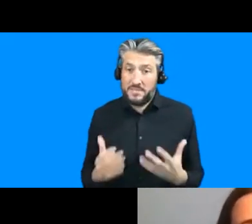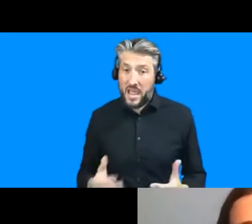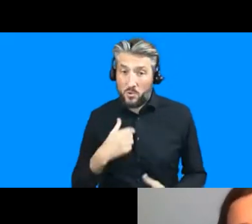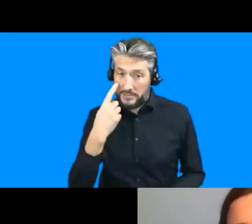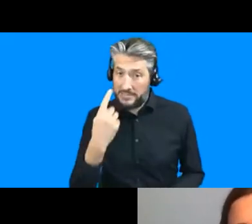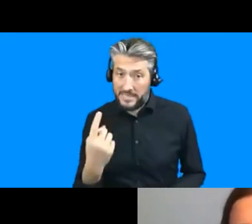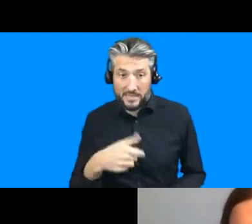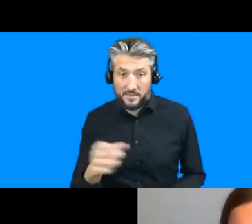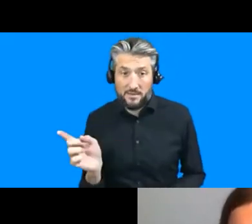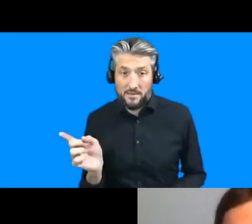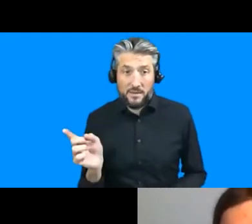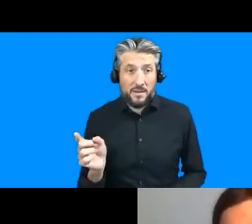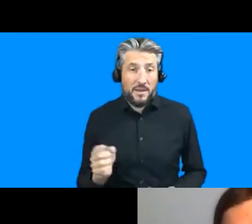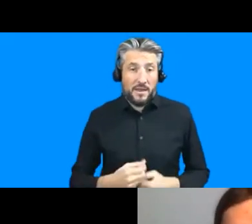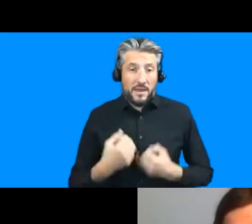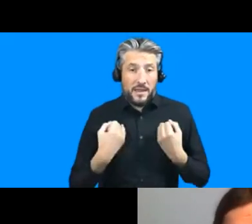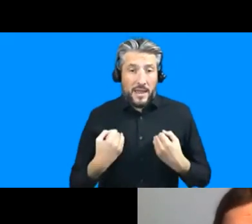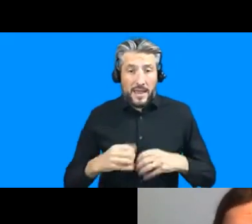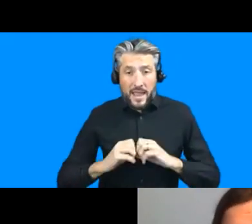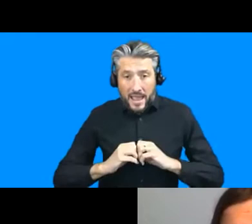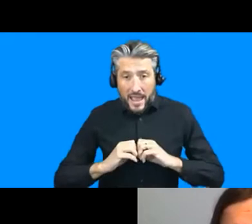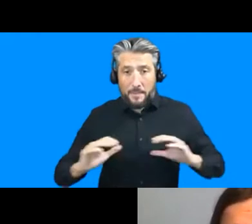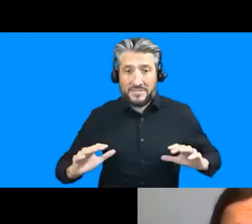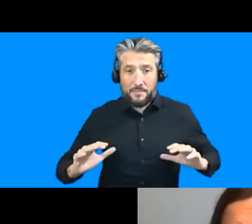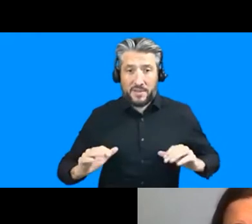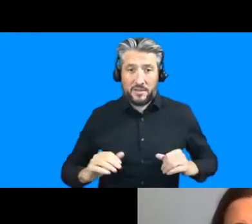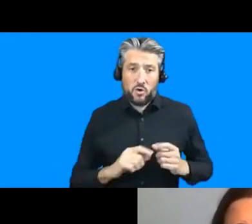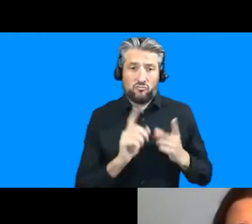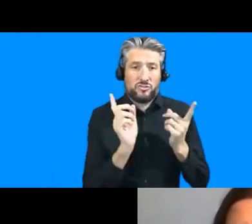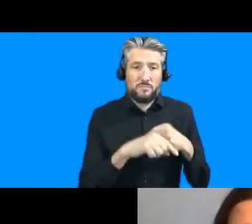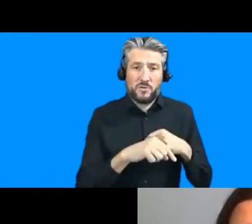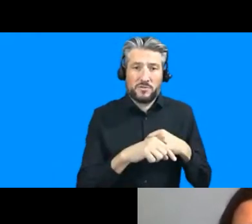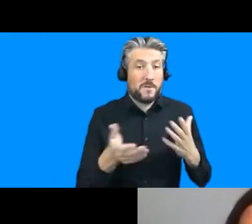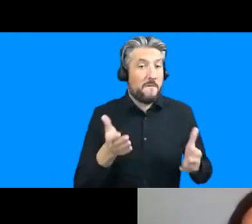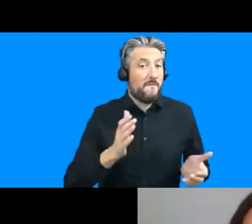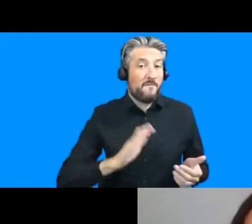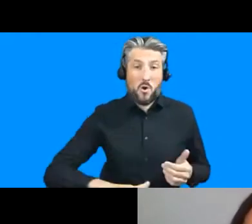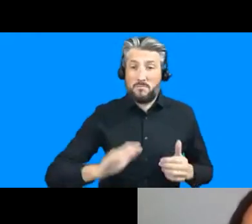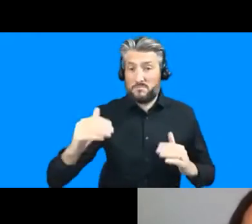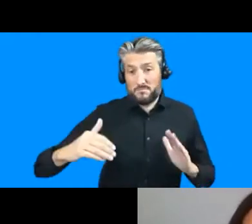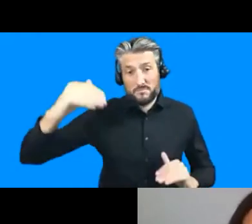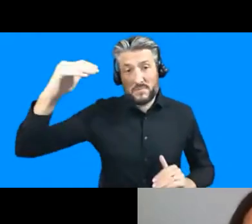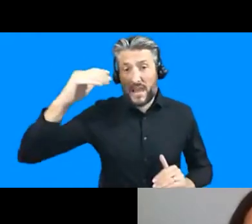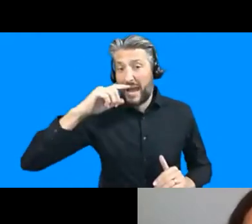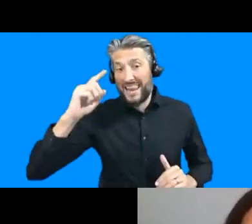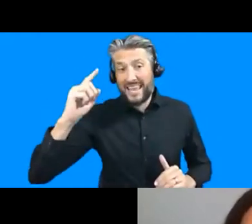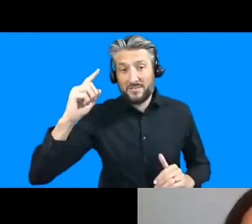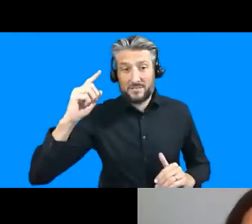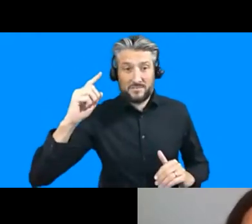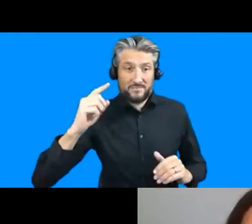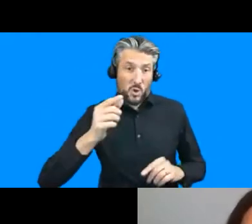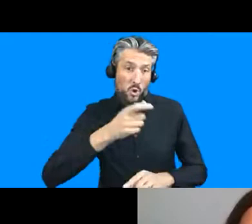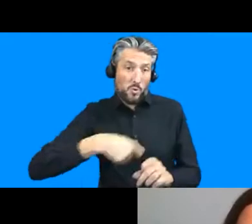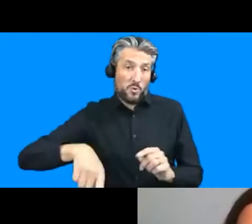epidemic response being driven by essentially elite policy communities that were often out of touch with the kind of priorities and perspectives